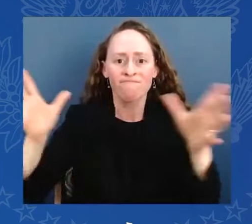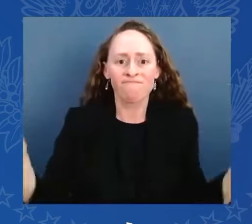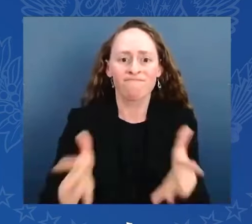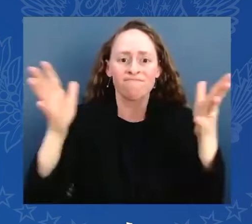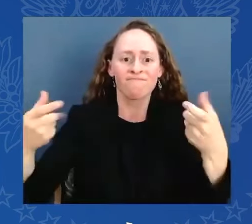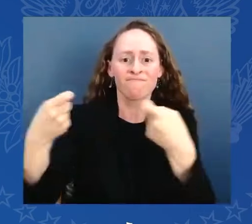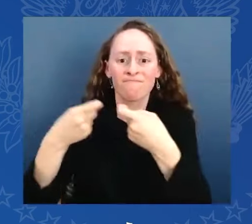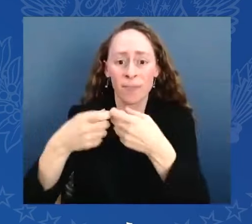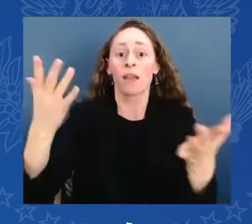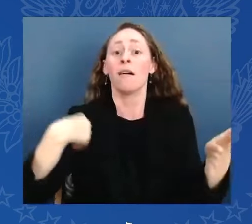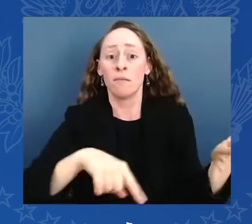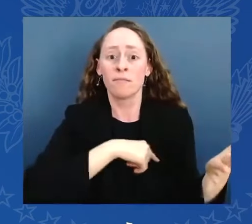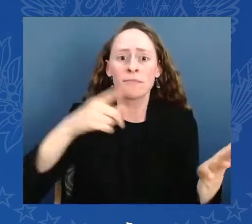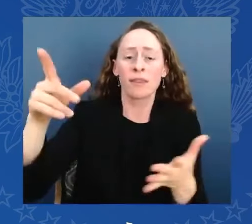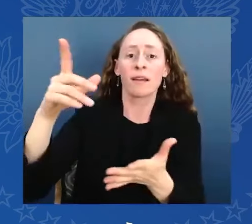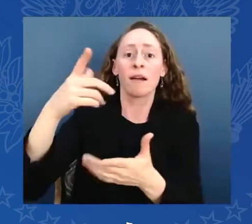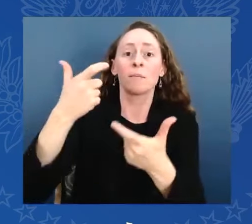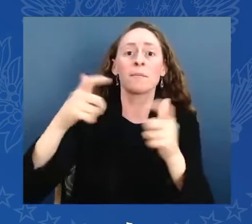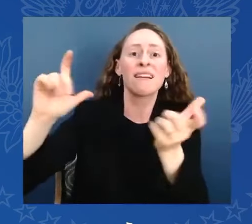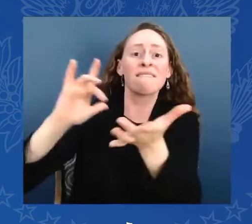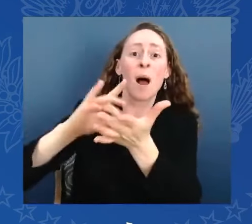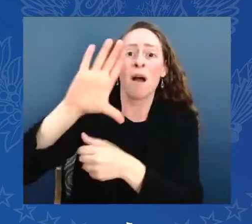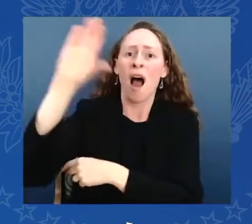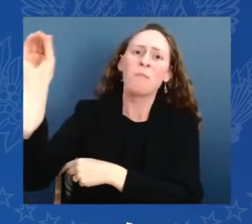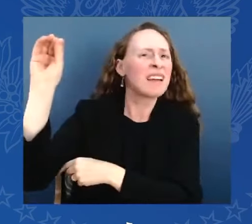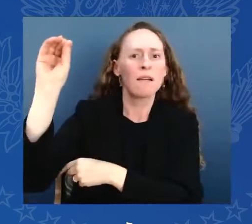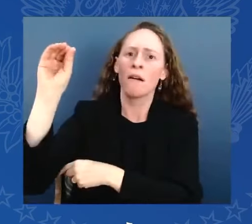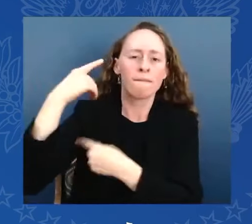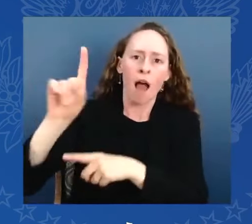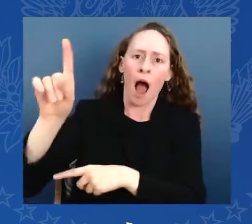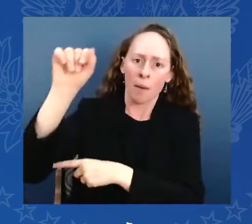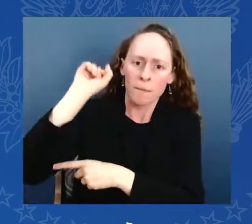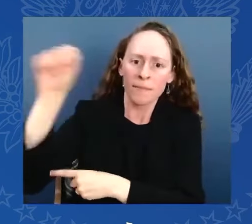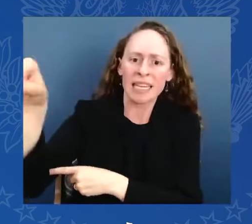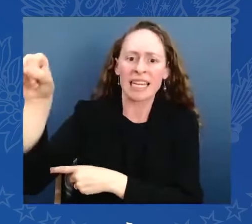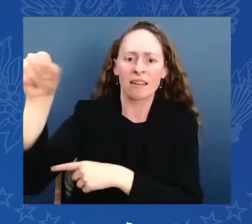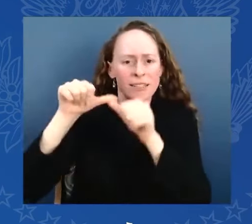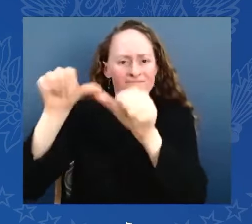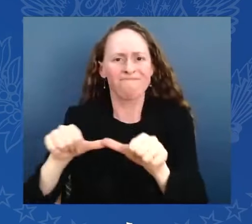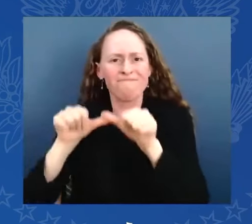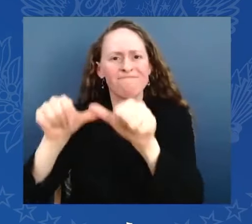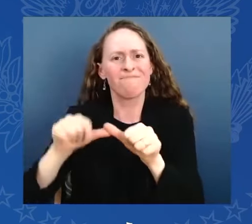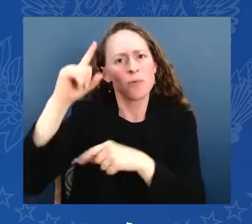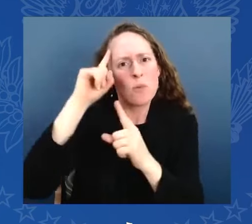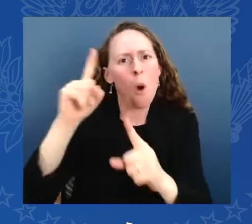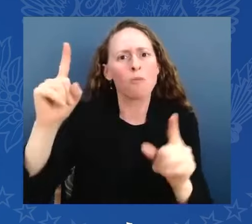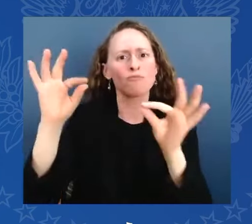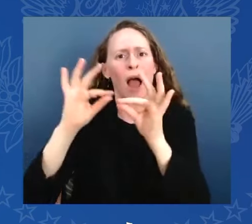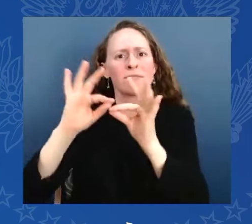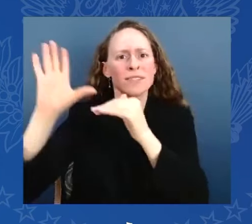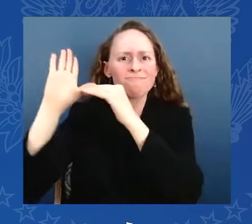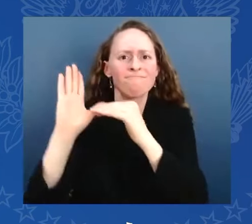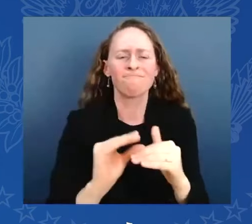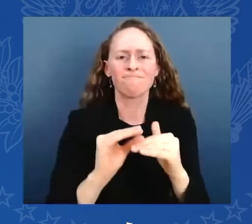everyone, not just seniors. More people have health care today in America than ever before. And I signed one of the most